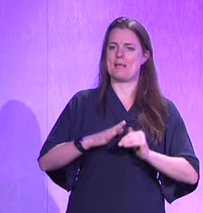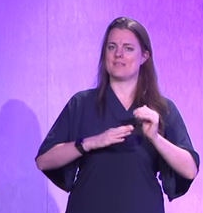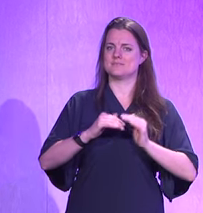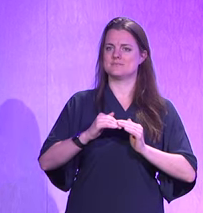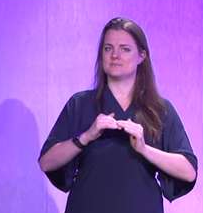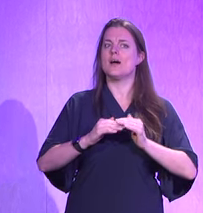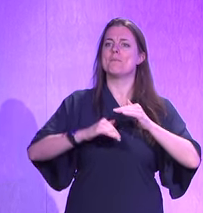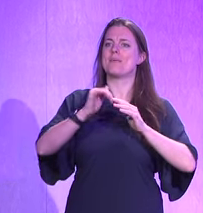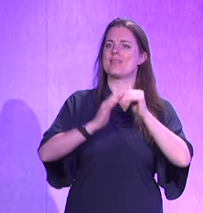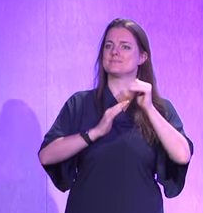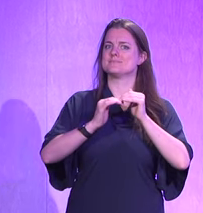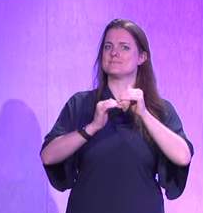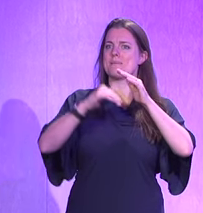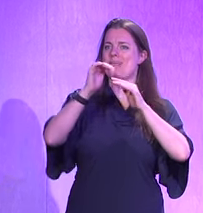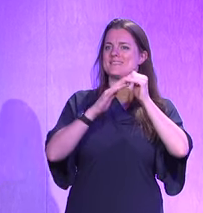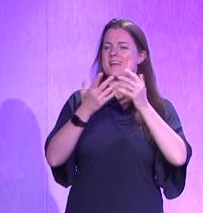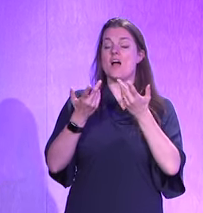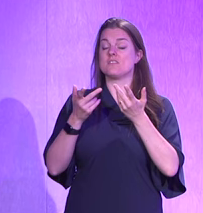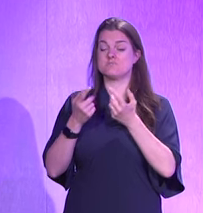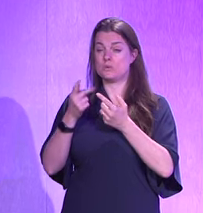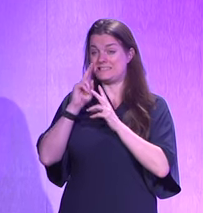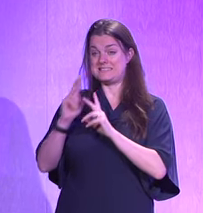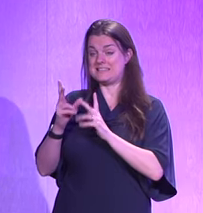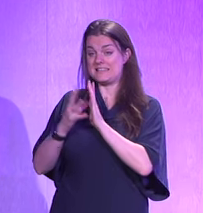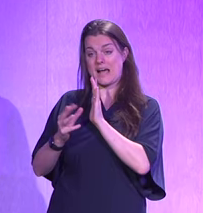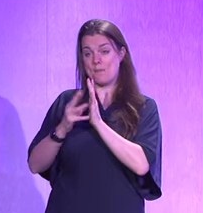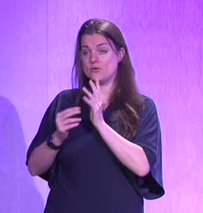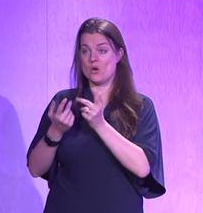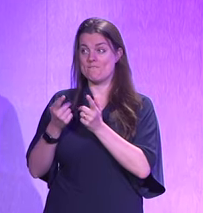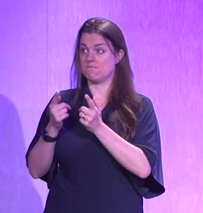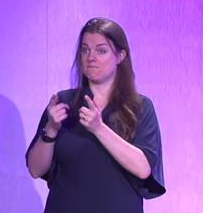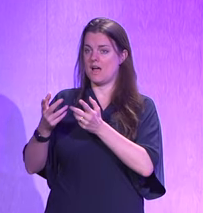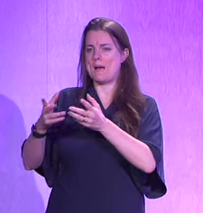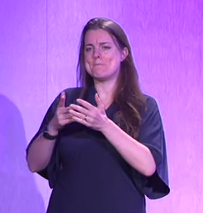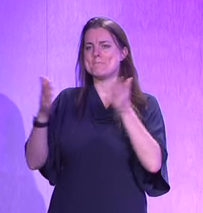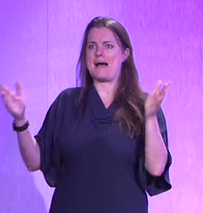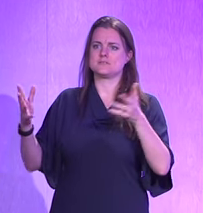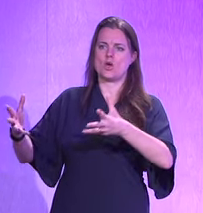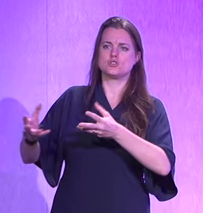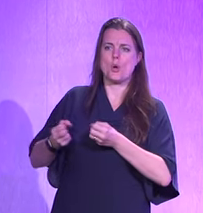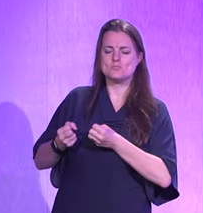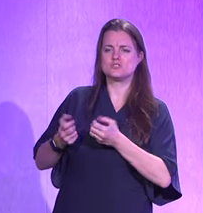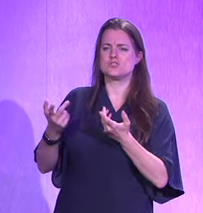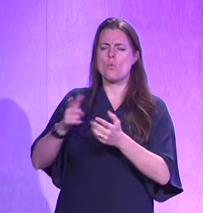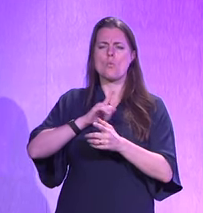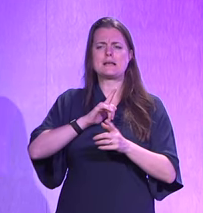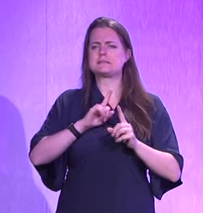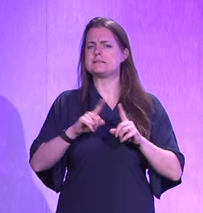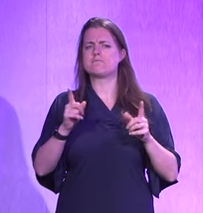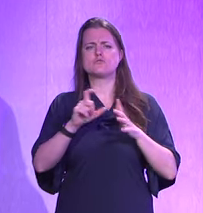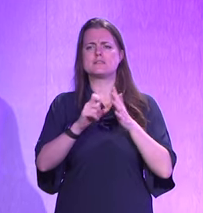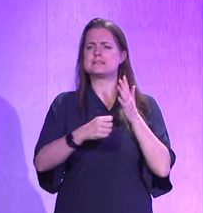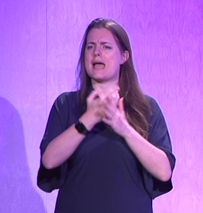Historically, technological mass adoption has relied on these principles. So, again, why should it be different for DevOps?